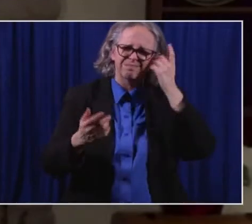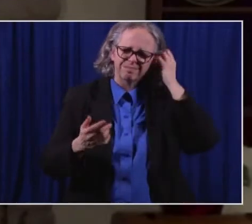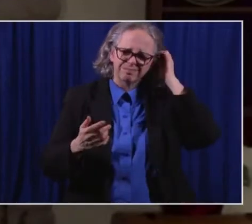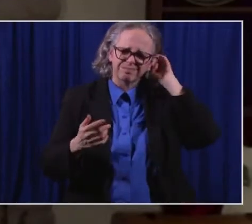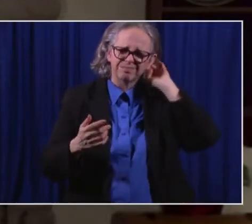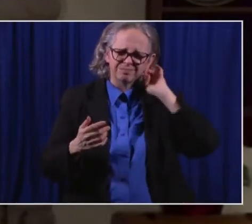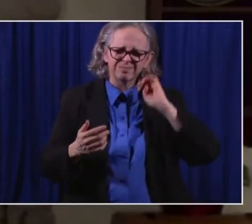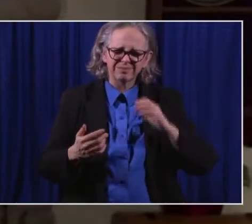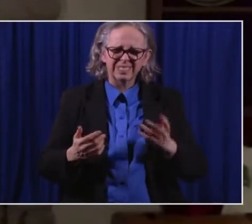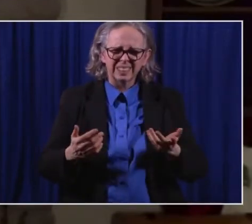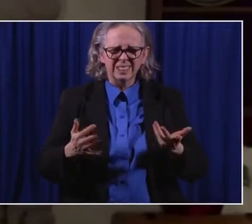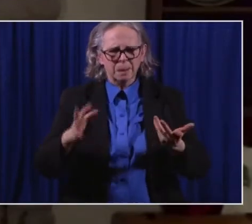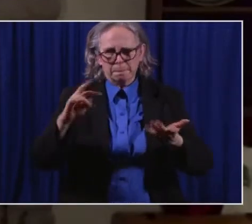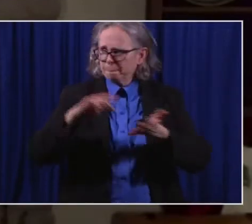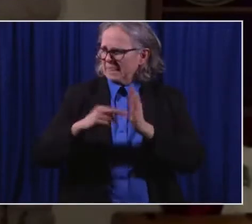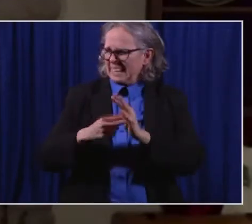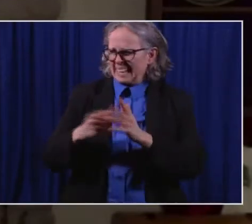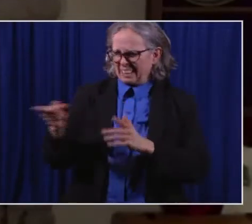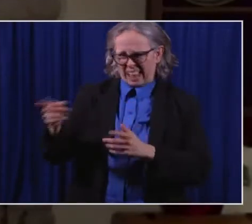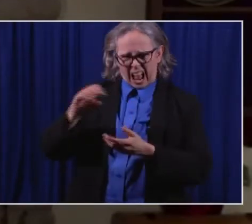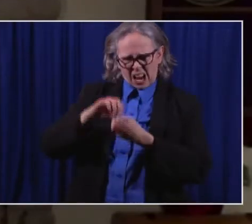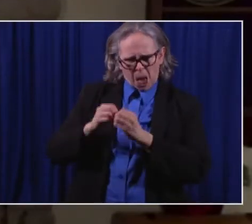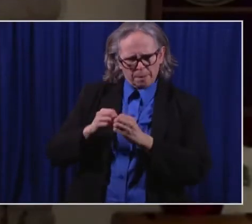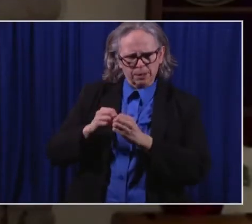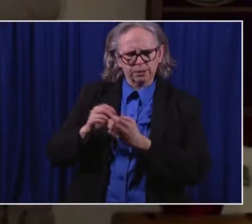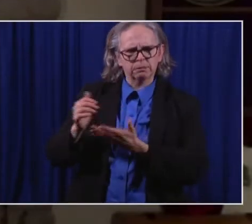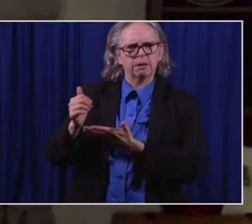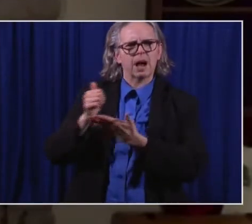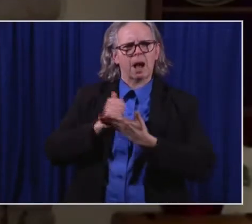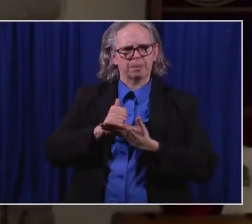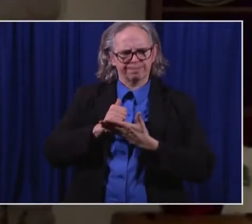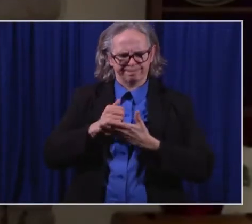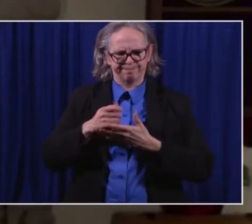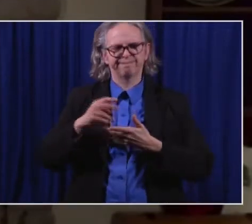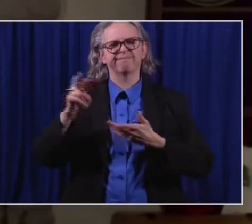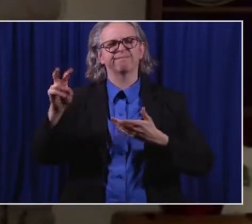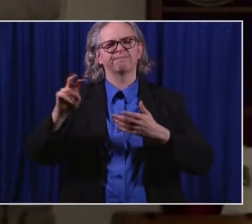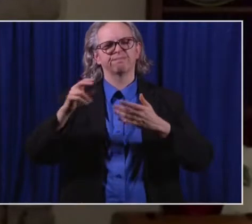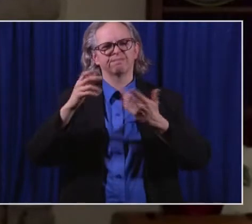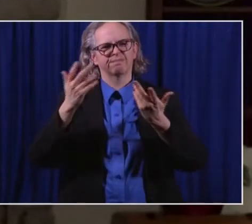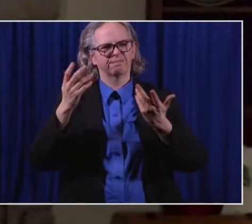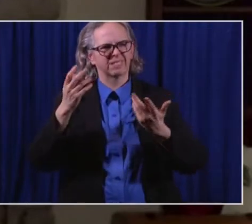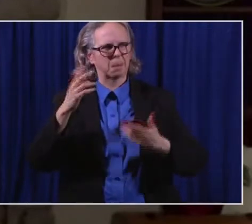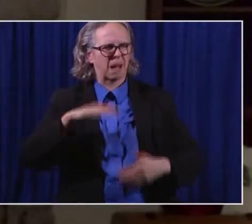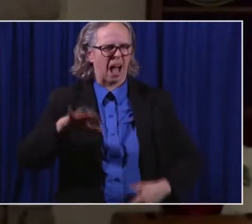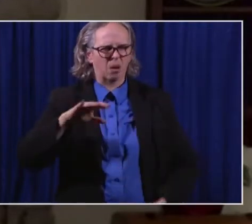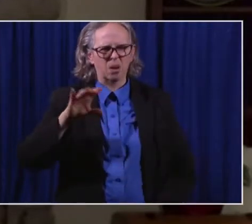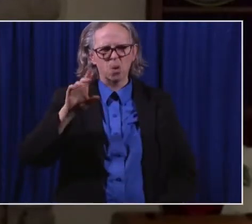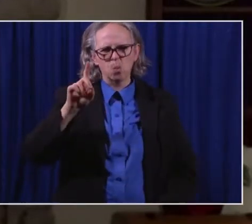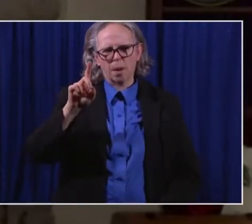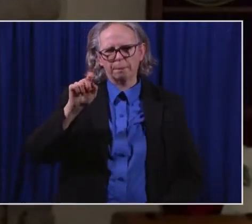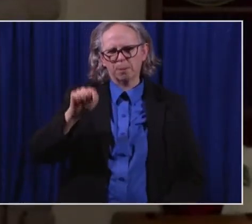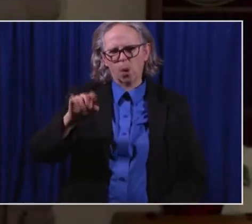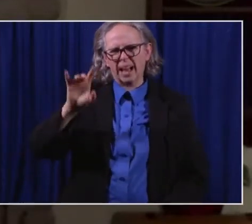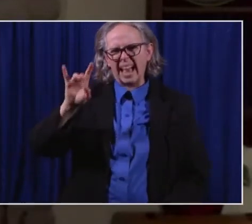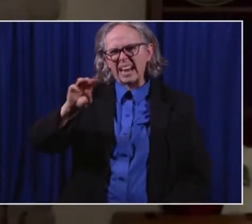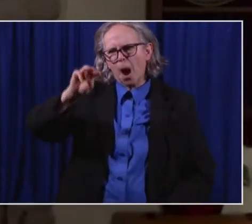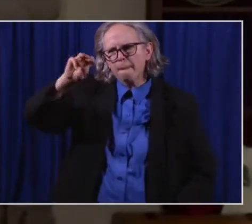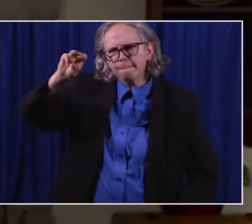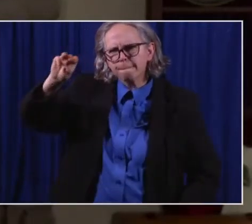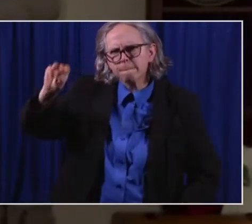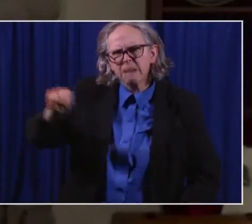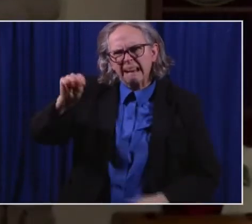approximately that group, 1.8 million Ohioans. And we looked at,